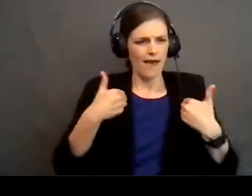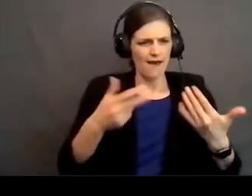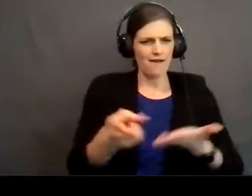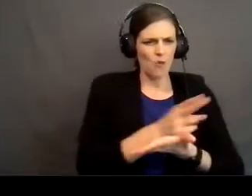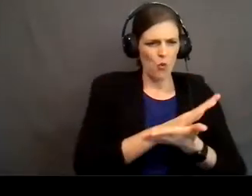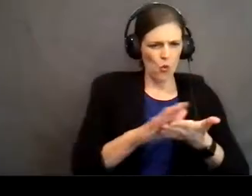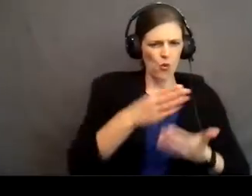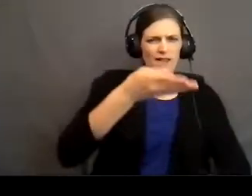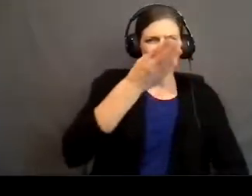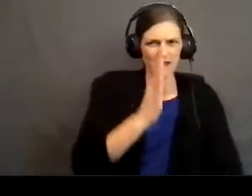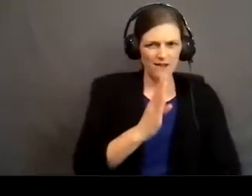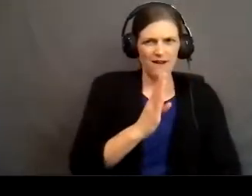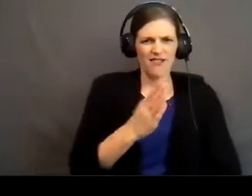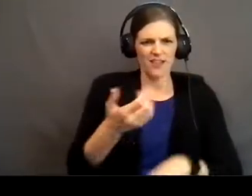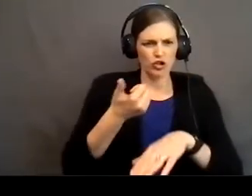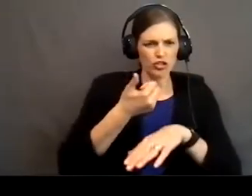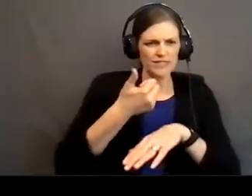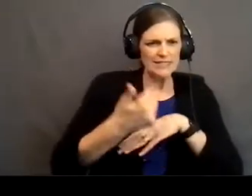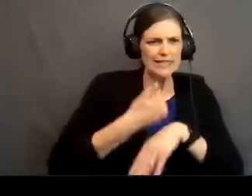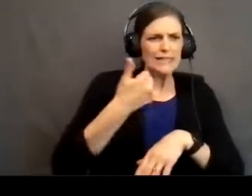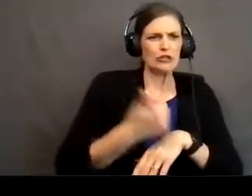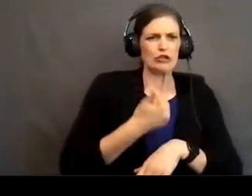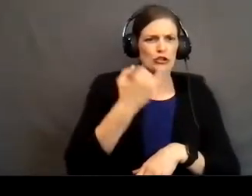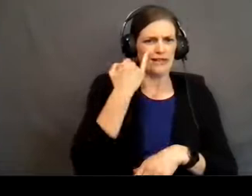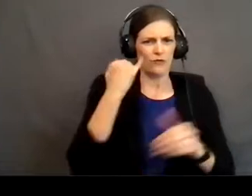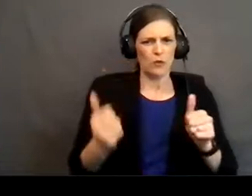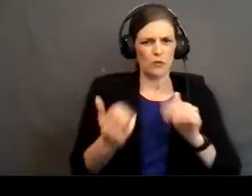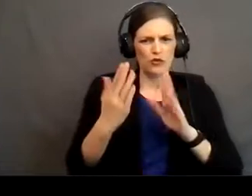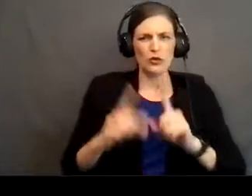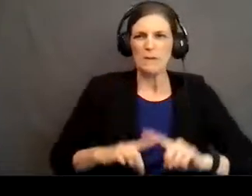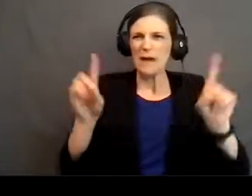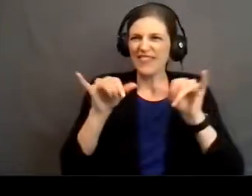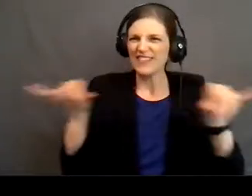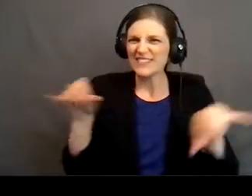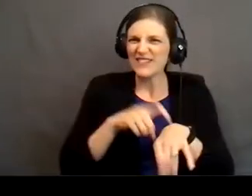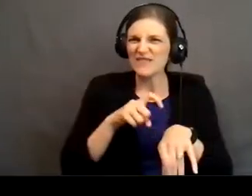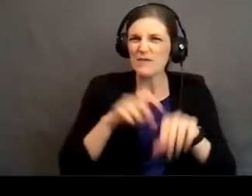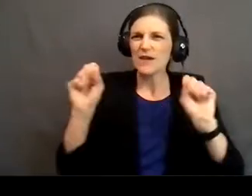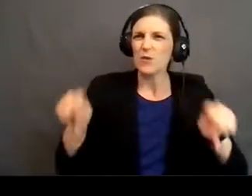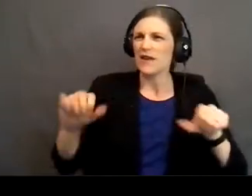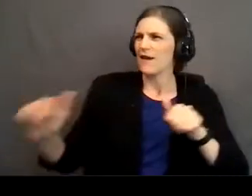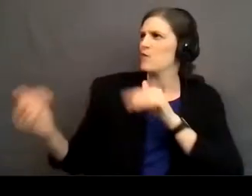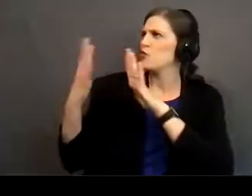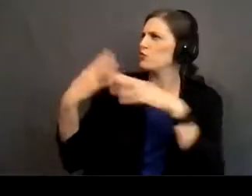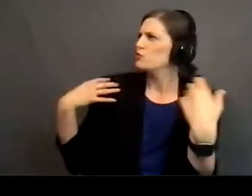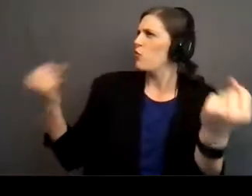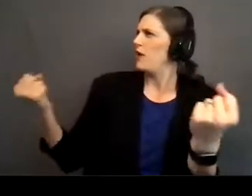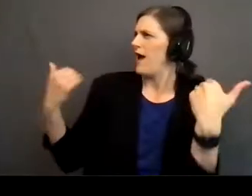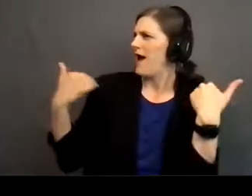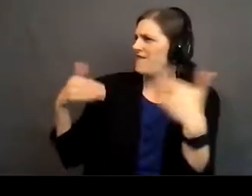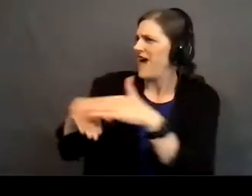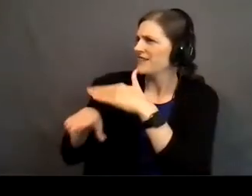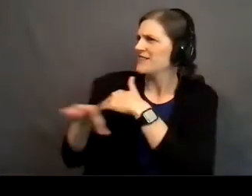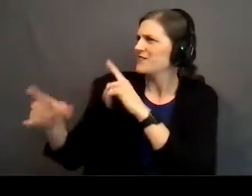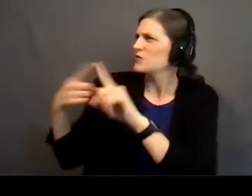God, that there is danger when we approach Him. And yet at the same time, that we can come boldly, that we have access to